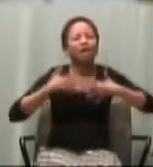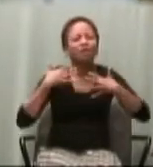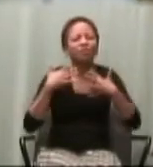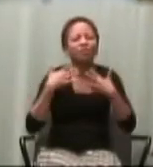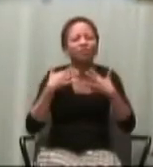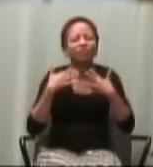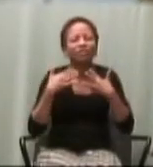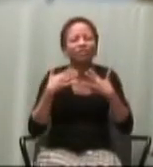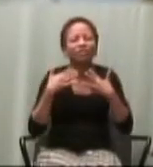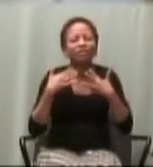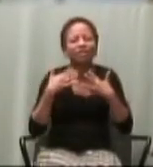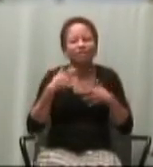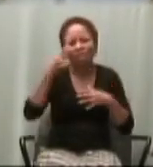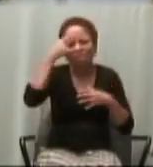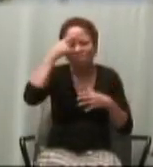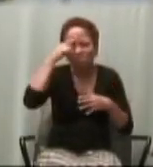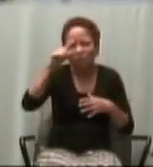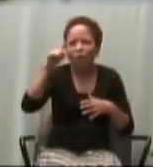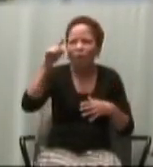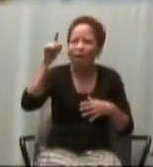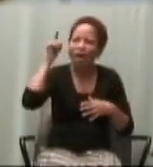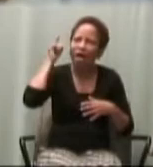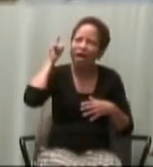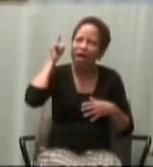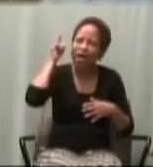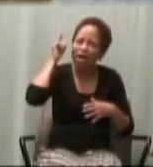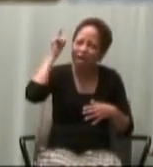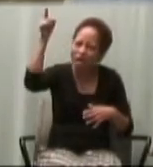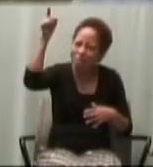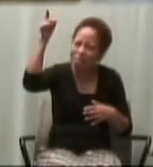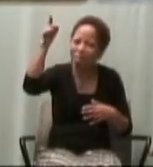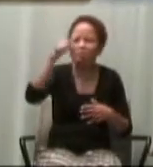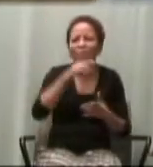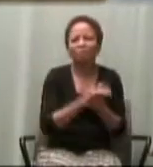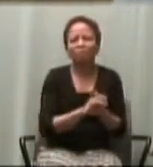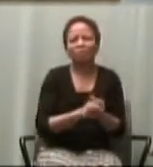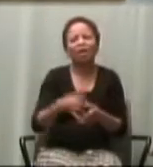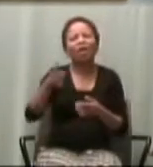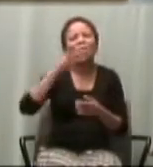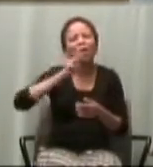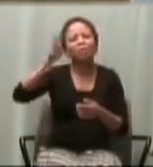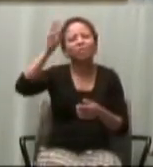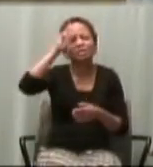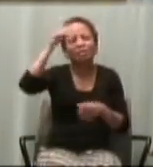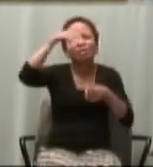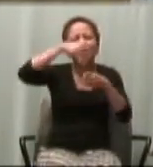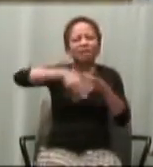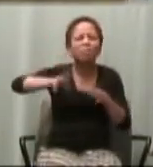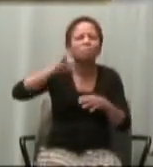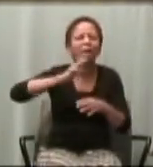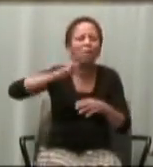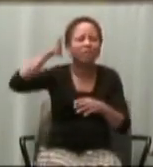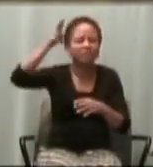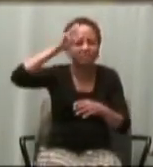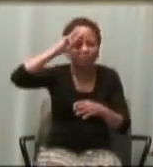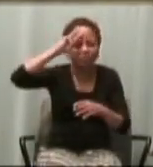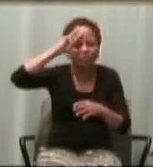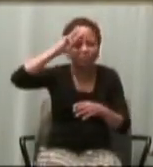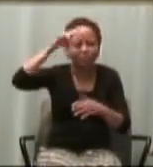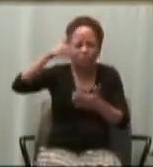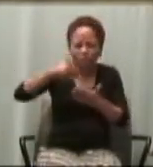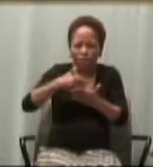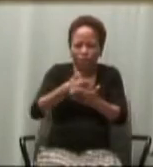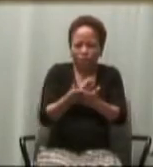for him. And by our baptism and in our baptism that a